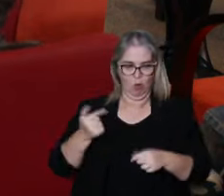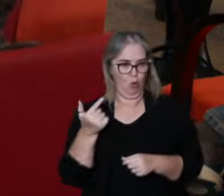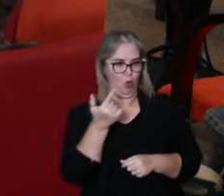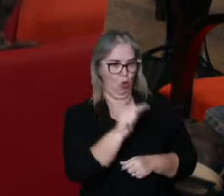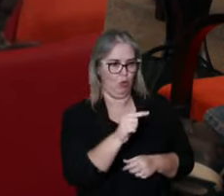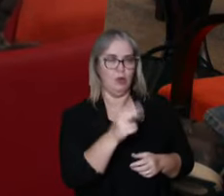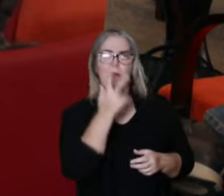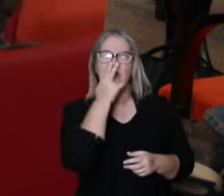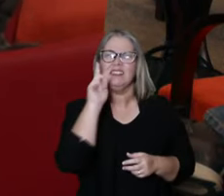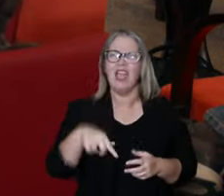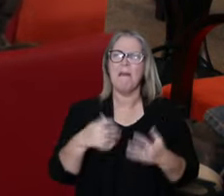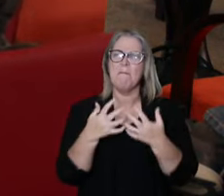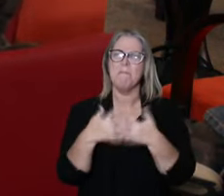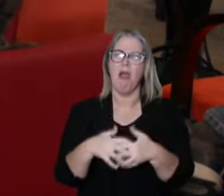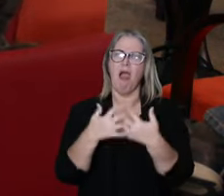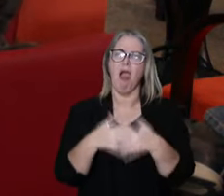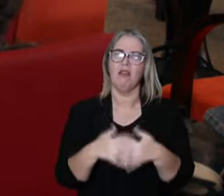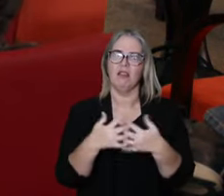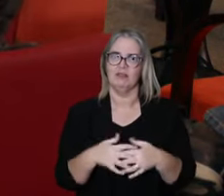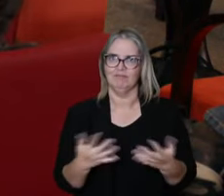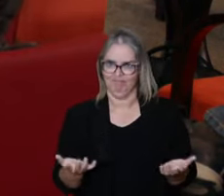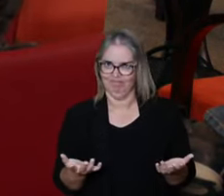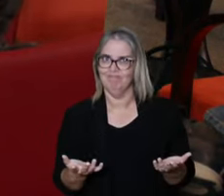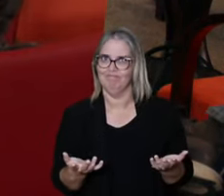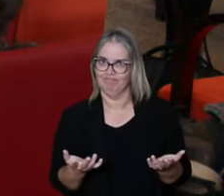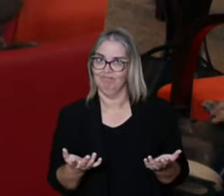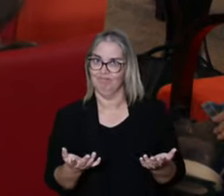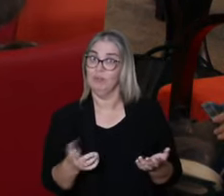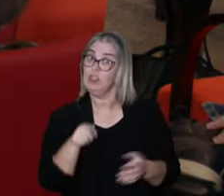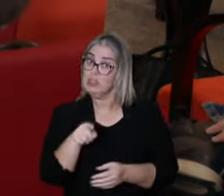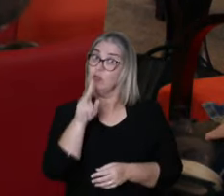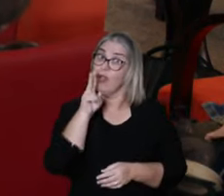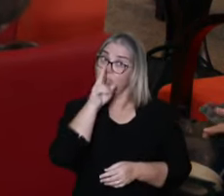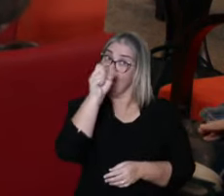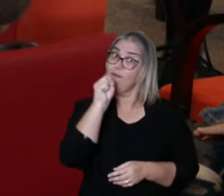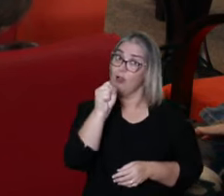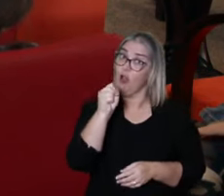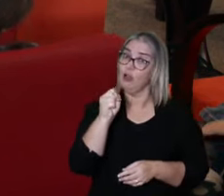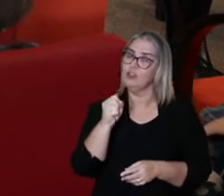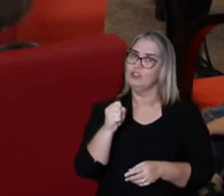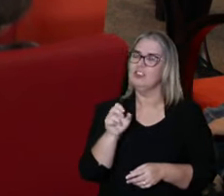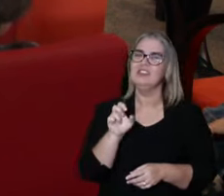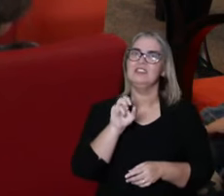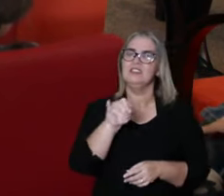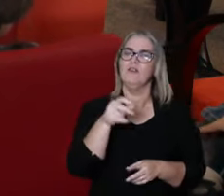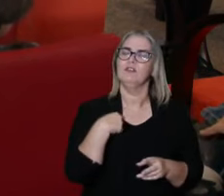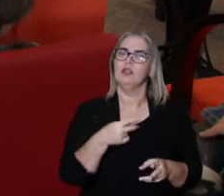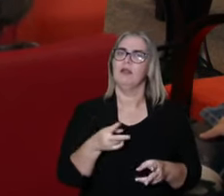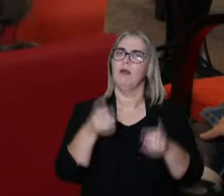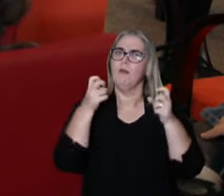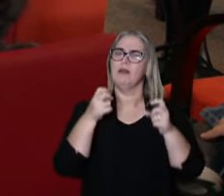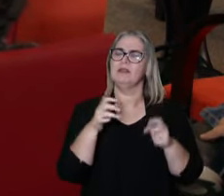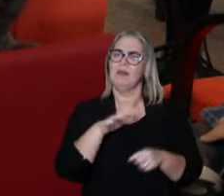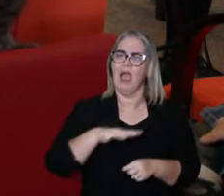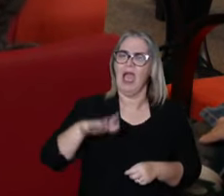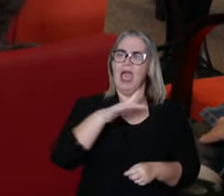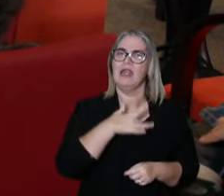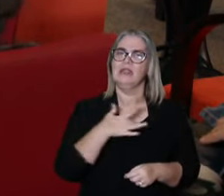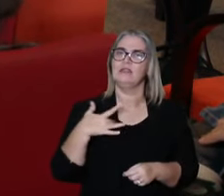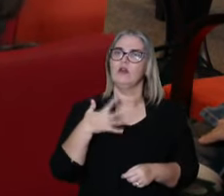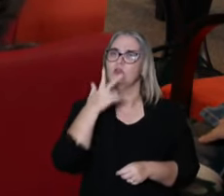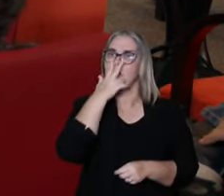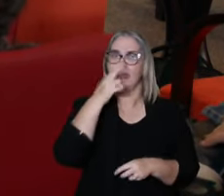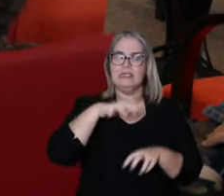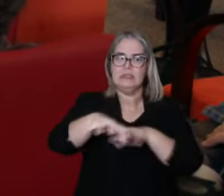it's quite strong. So depending on how we don't take care of the